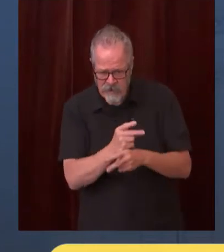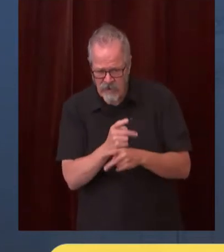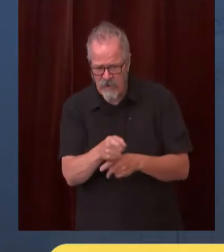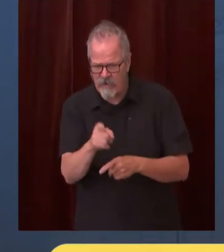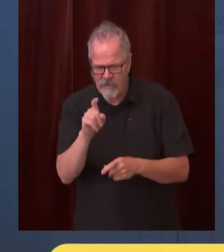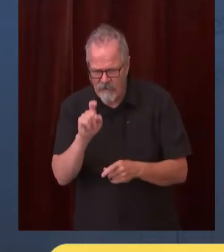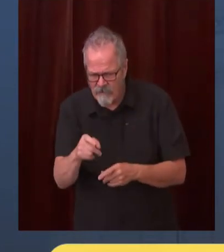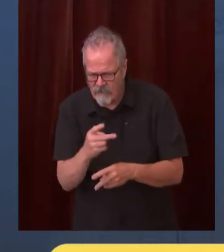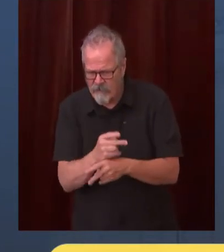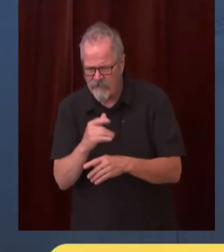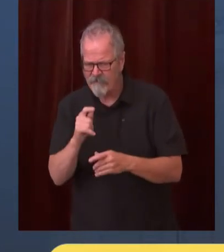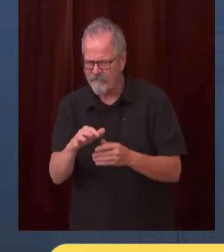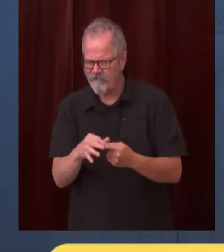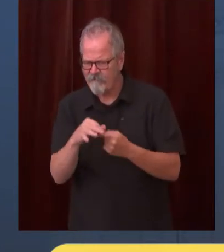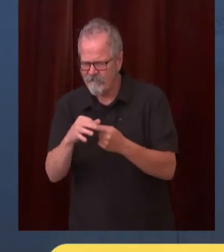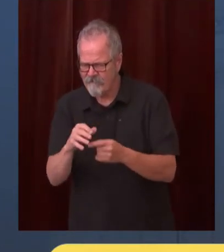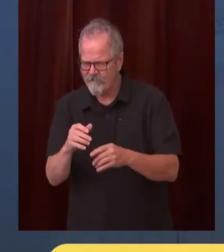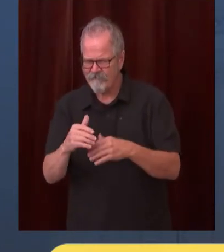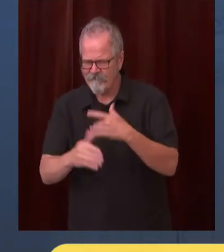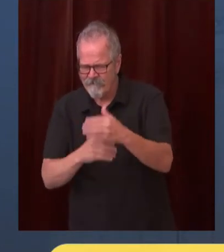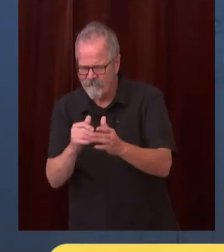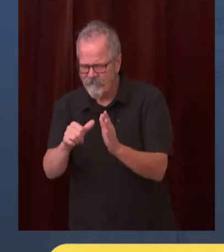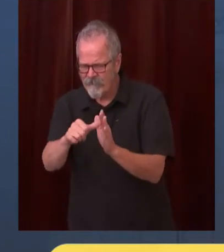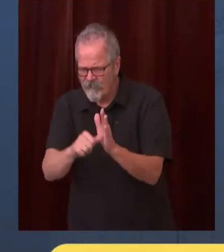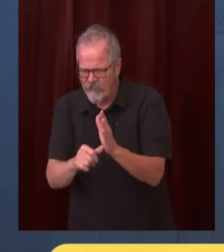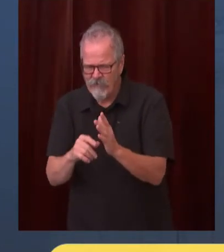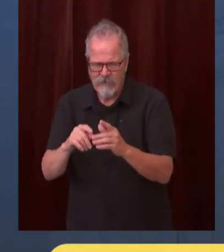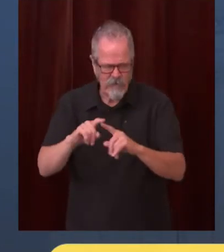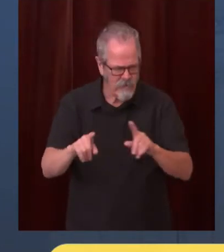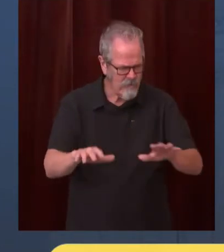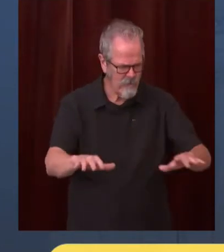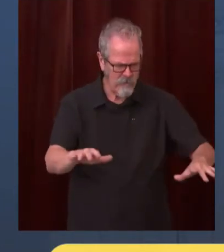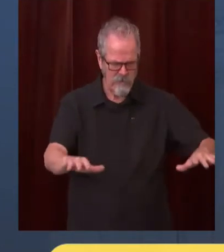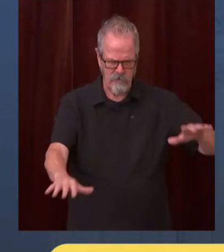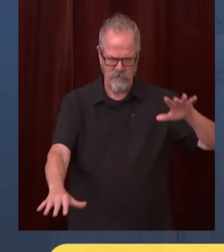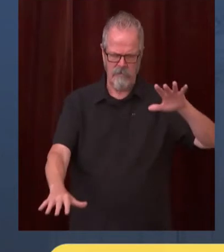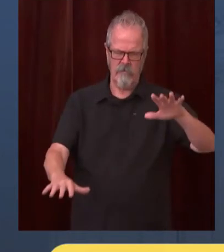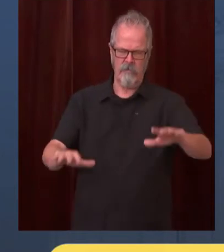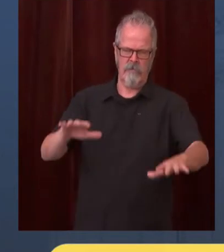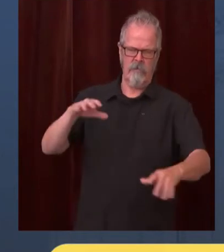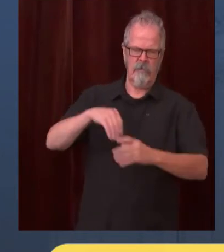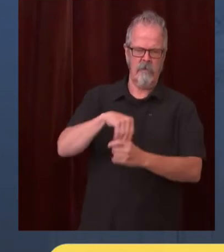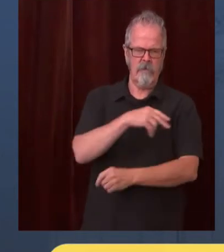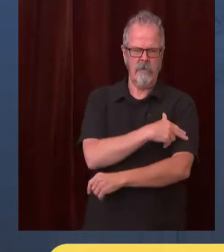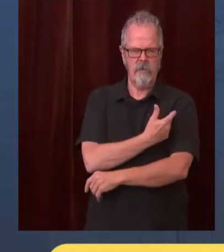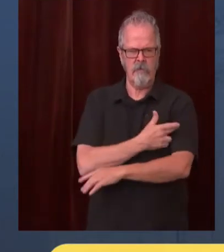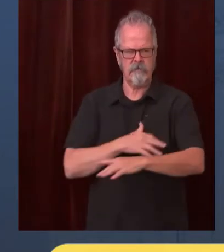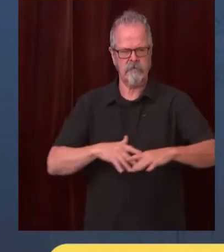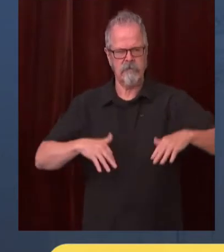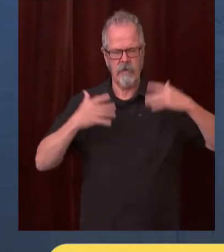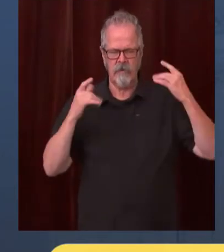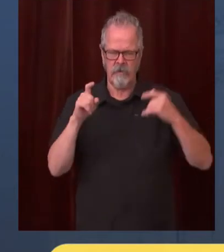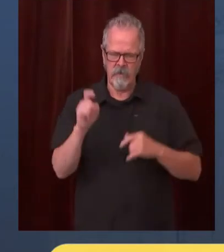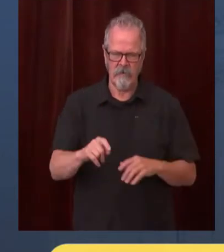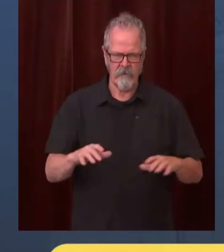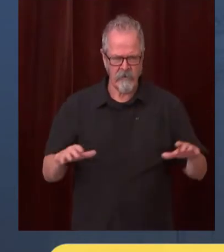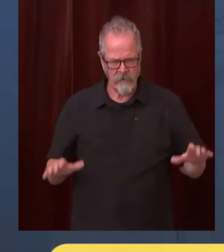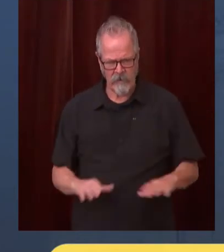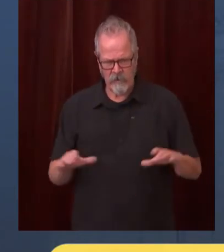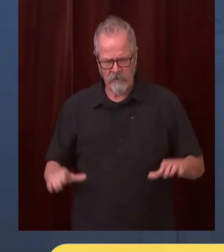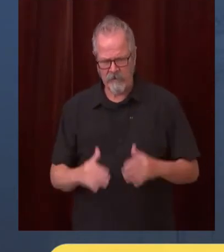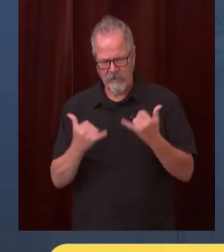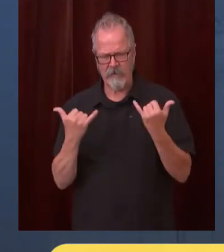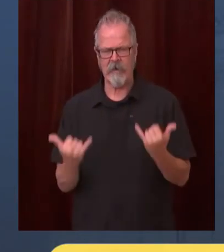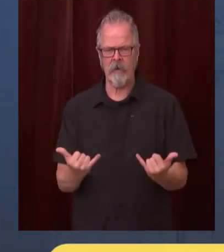we've got to take measures to not allow our hospitals to be overrun because our hospitals are increasingly overwhelmed with